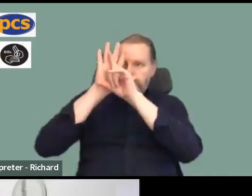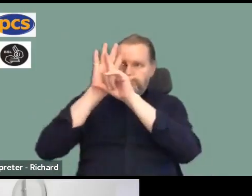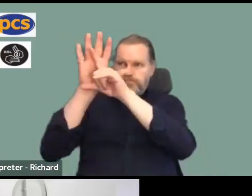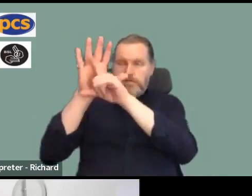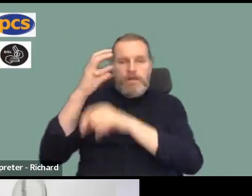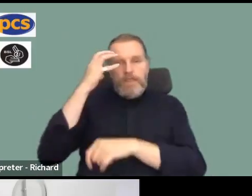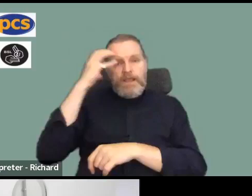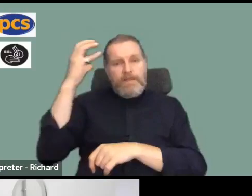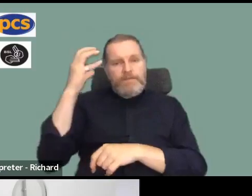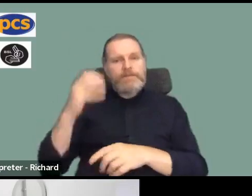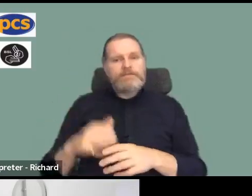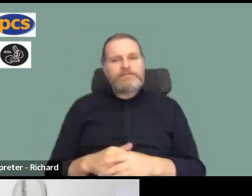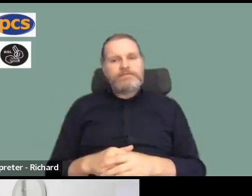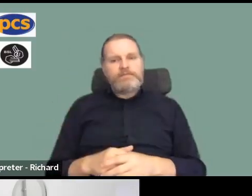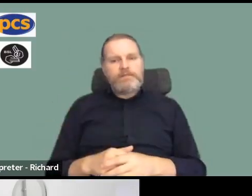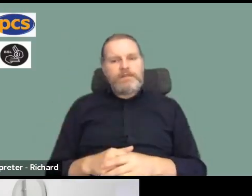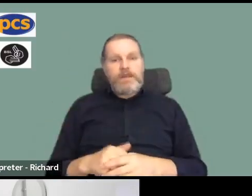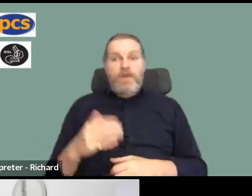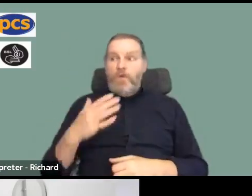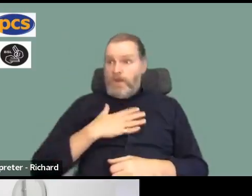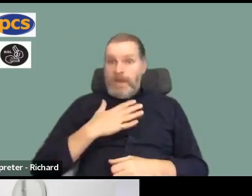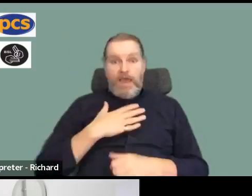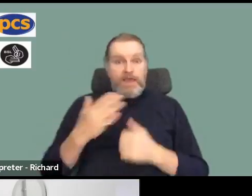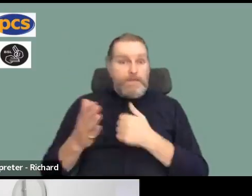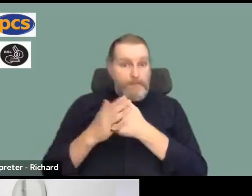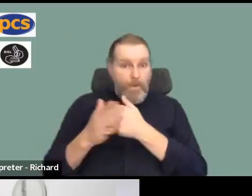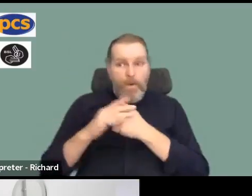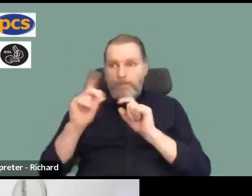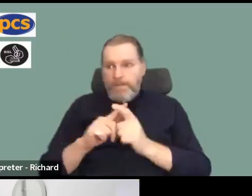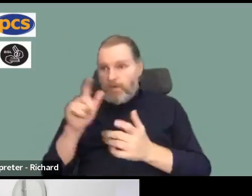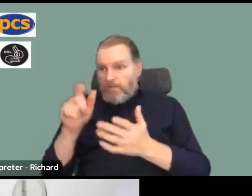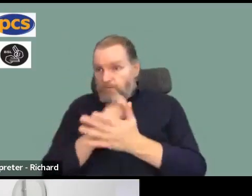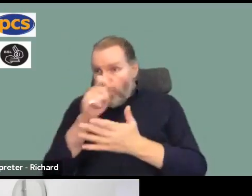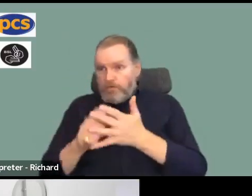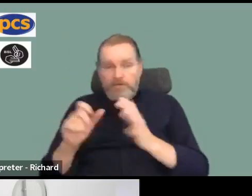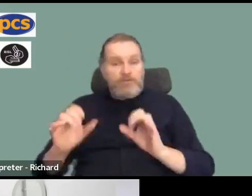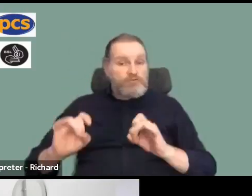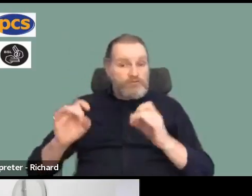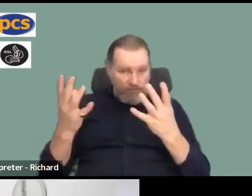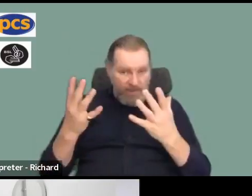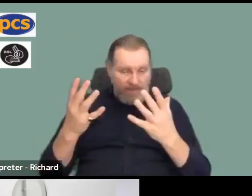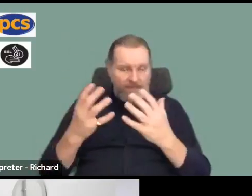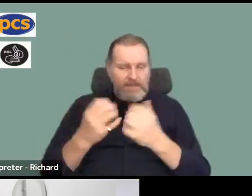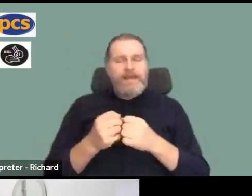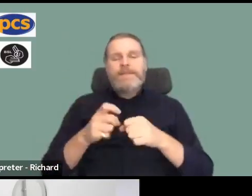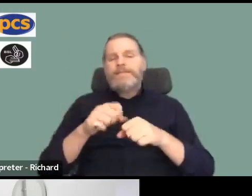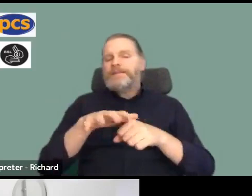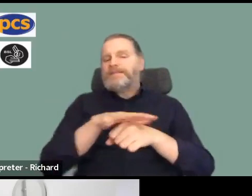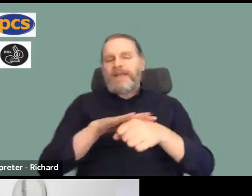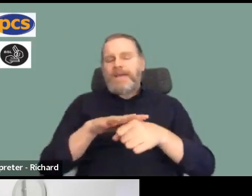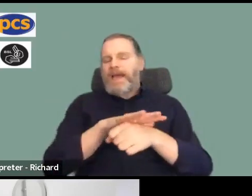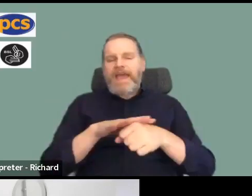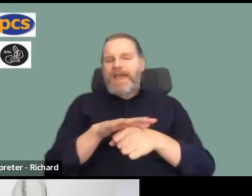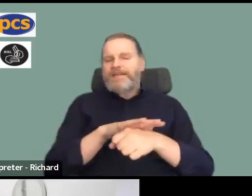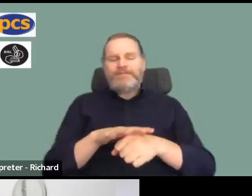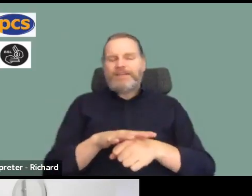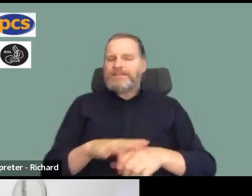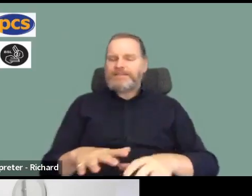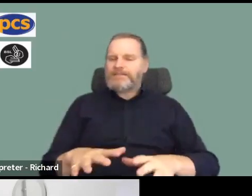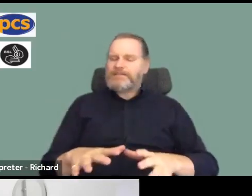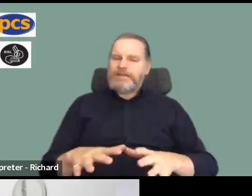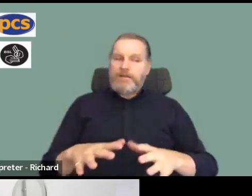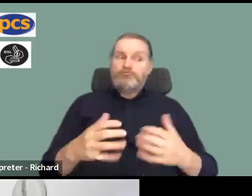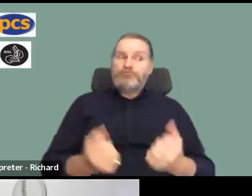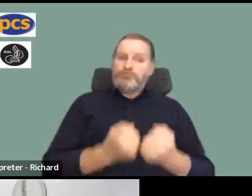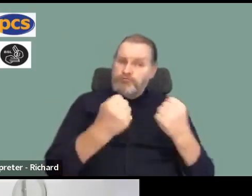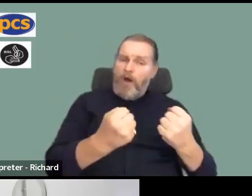Whilst we will want all members to show their support, we do see that we have some parts of this union that are in a very strong position.